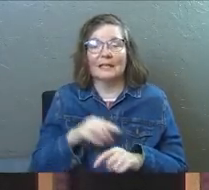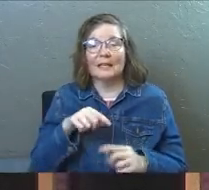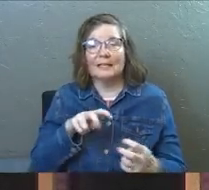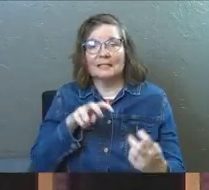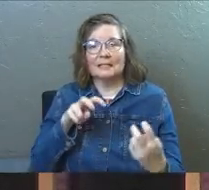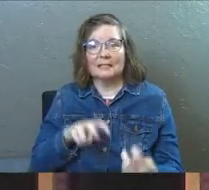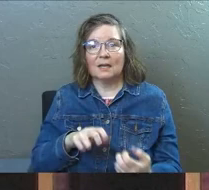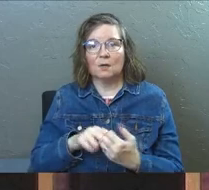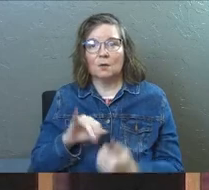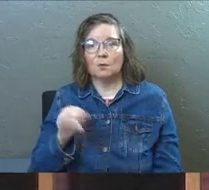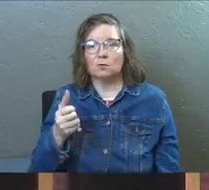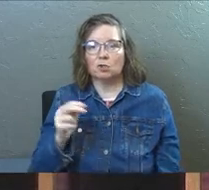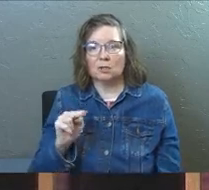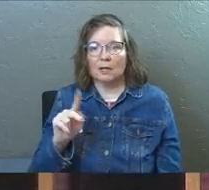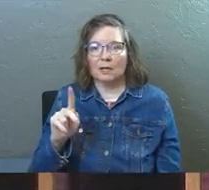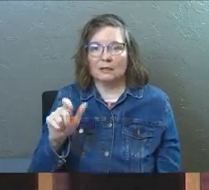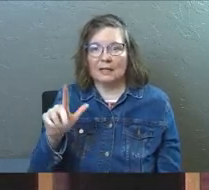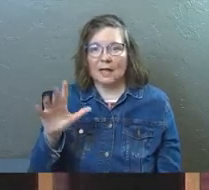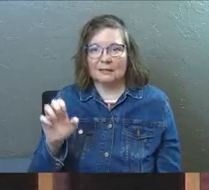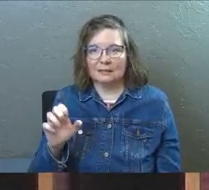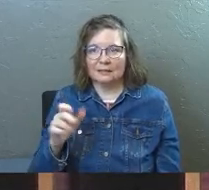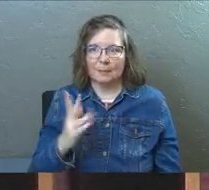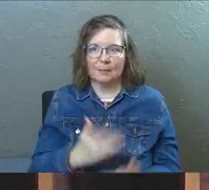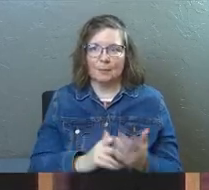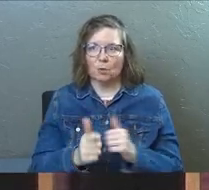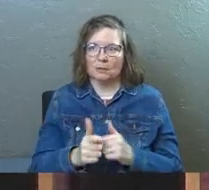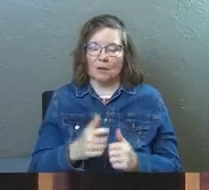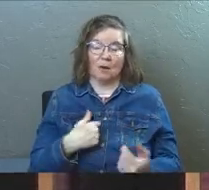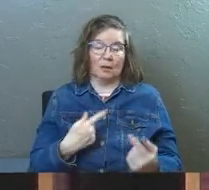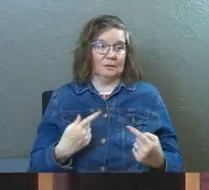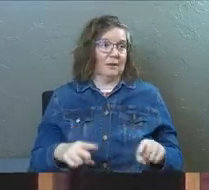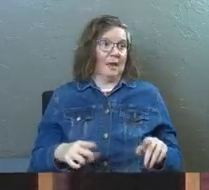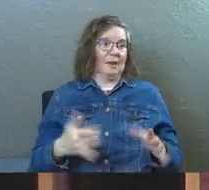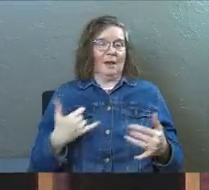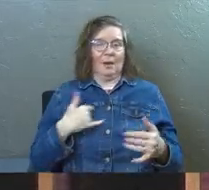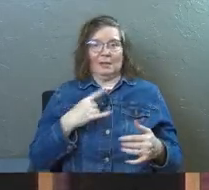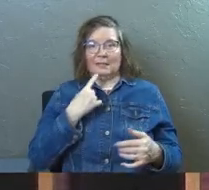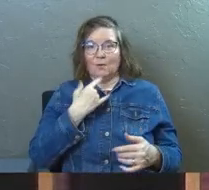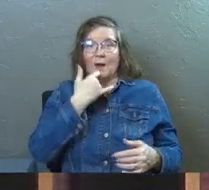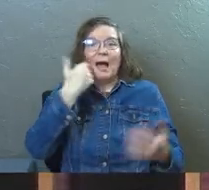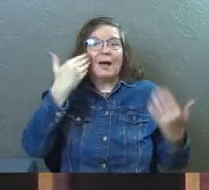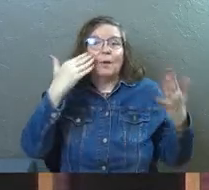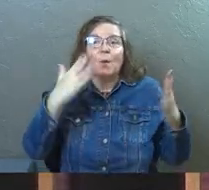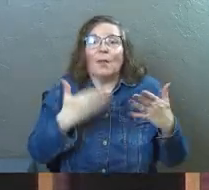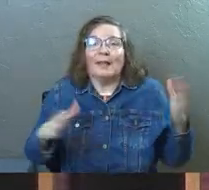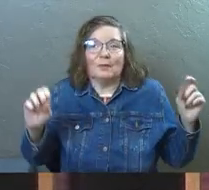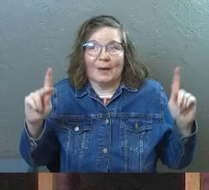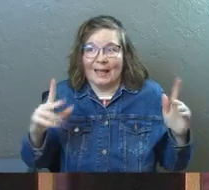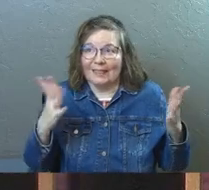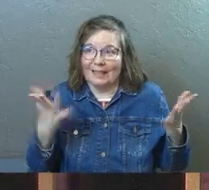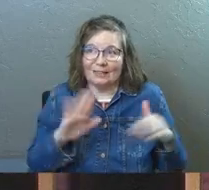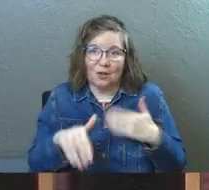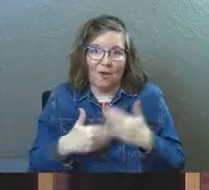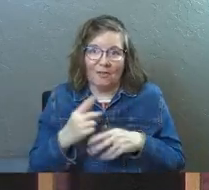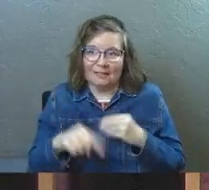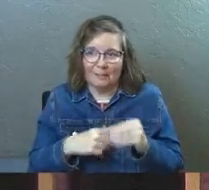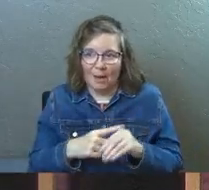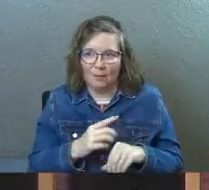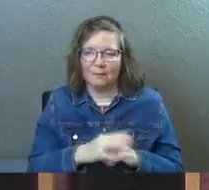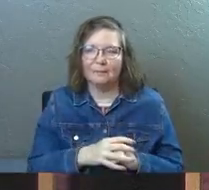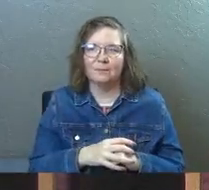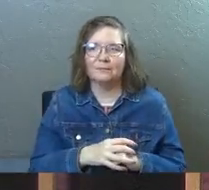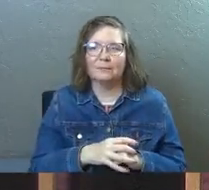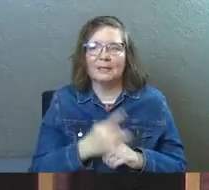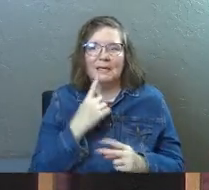He sat down with Jason Kelsey. Some of you sports people are taking me the wrong way right now. I just don't know things, okay? That's all it's about.